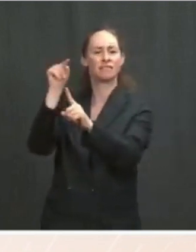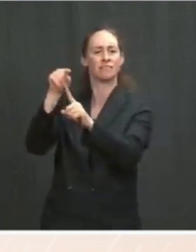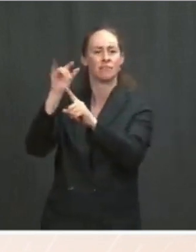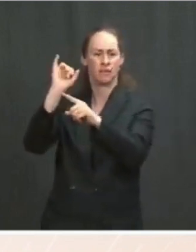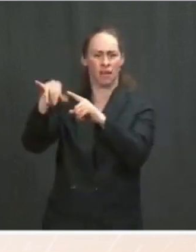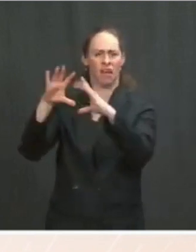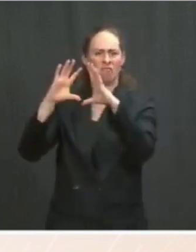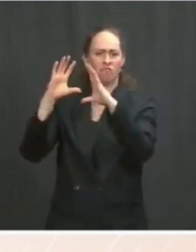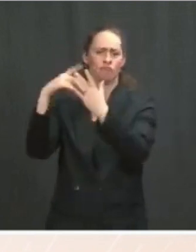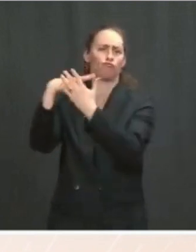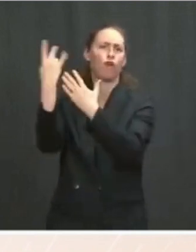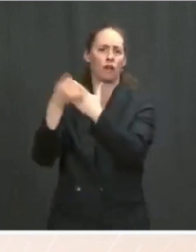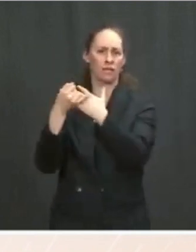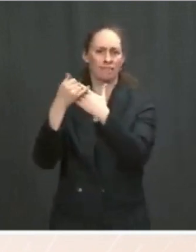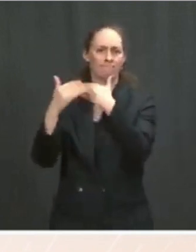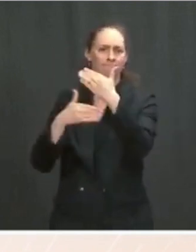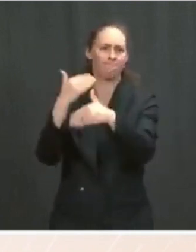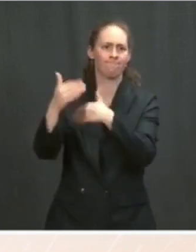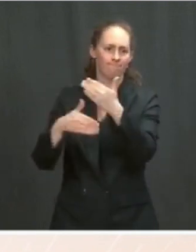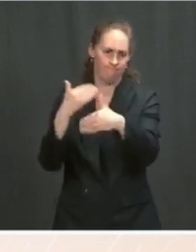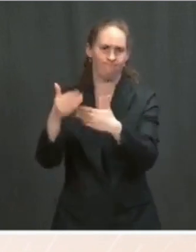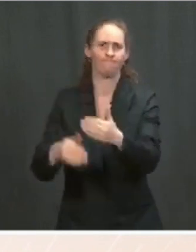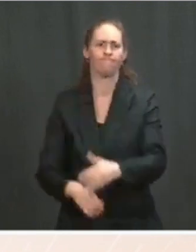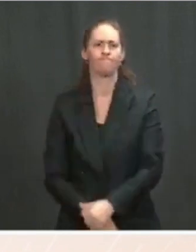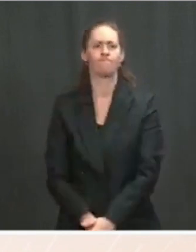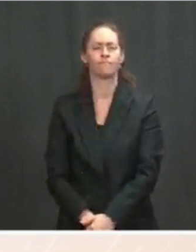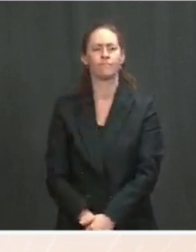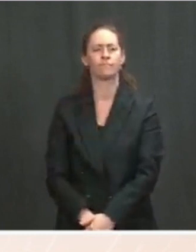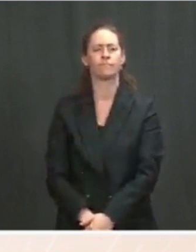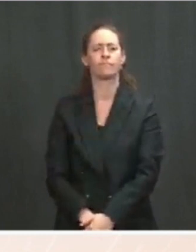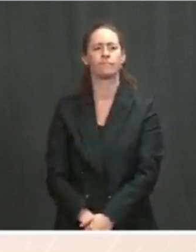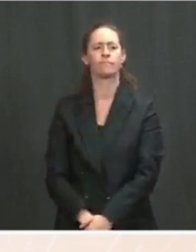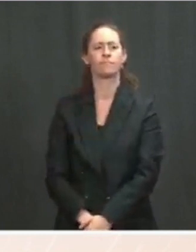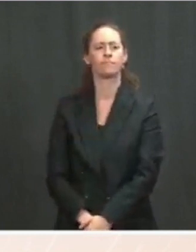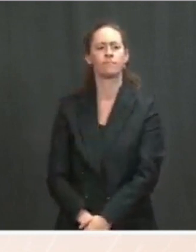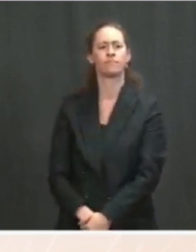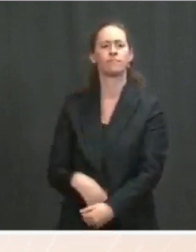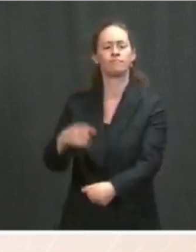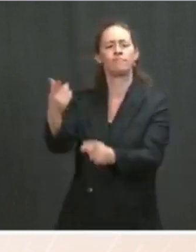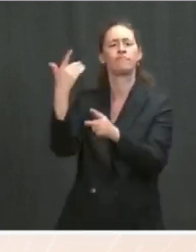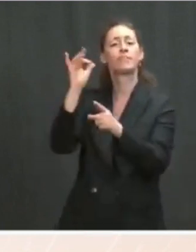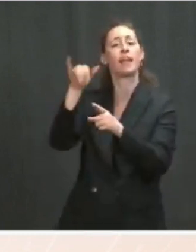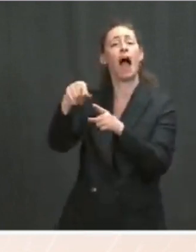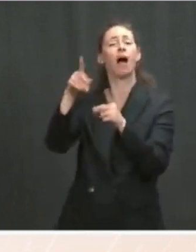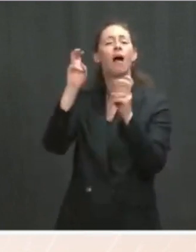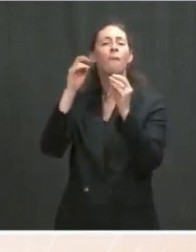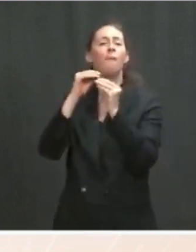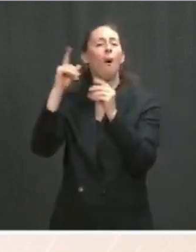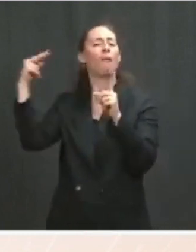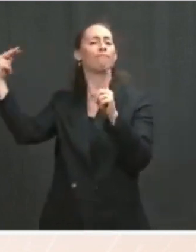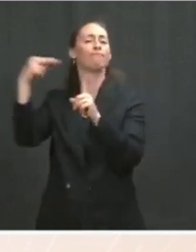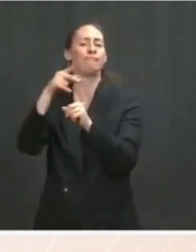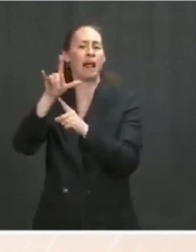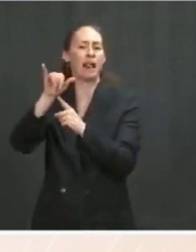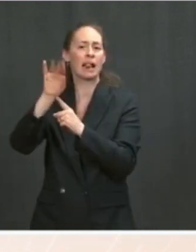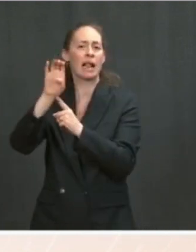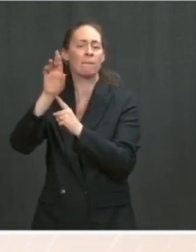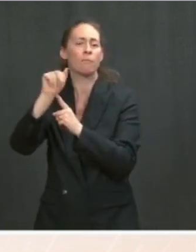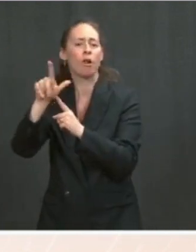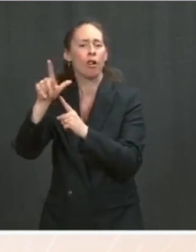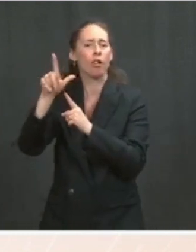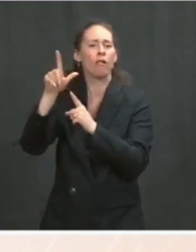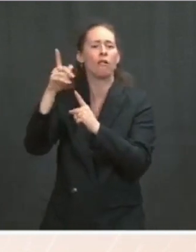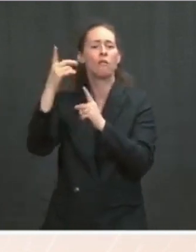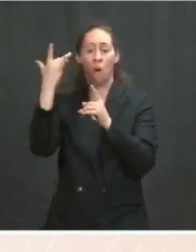He's claimed that there's a liberal bias on campus that targets conservatives, I think would be a way to put it.